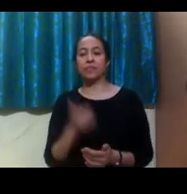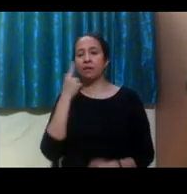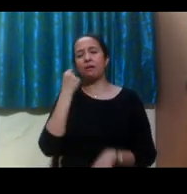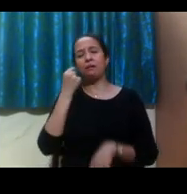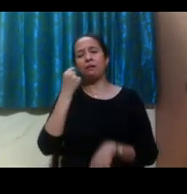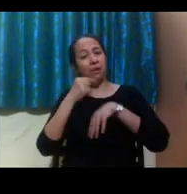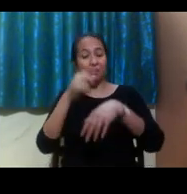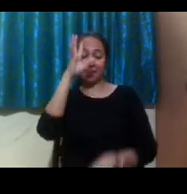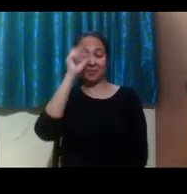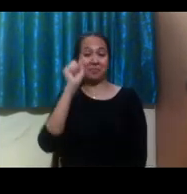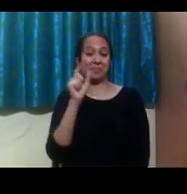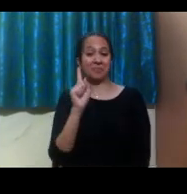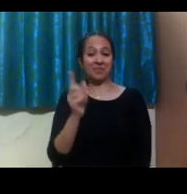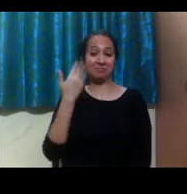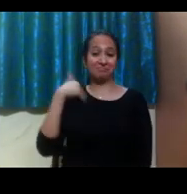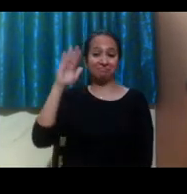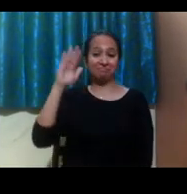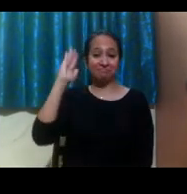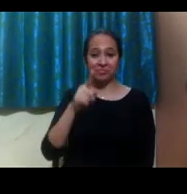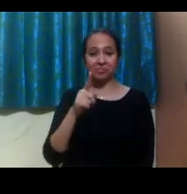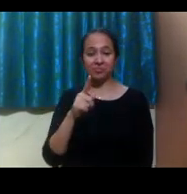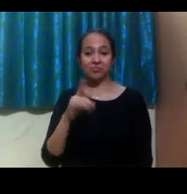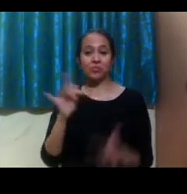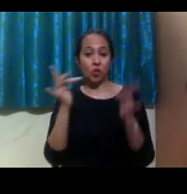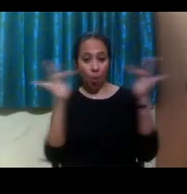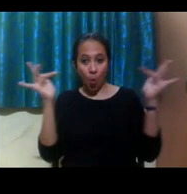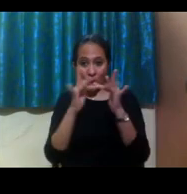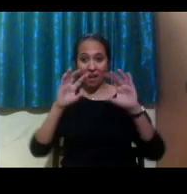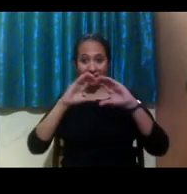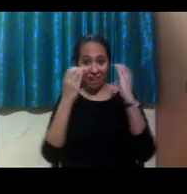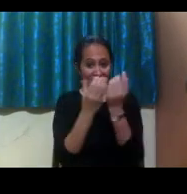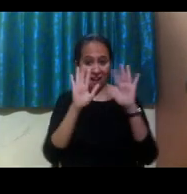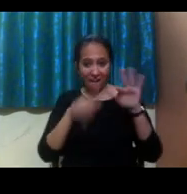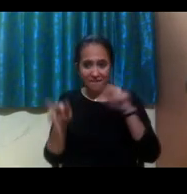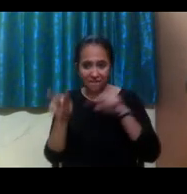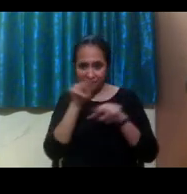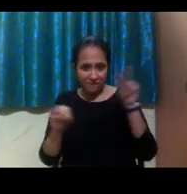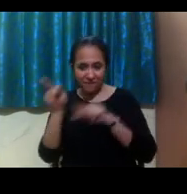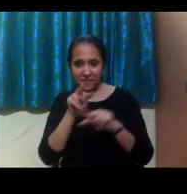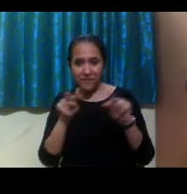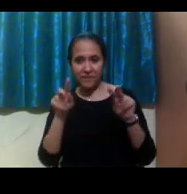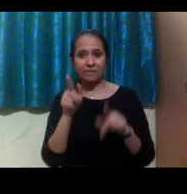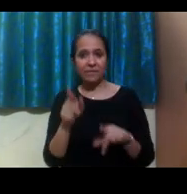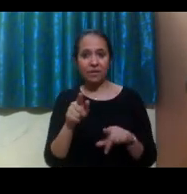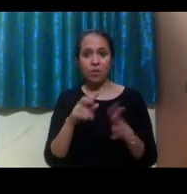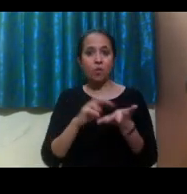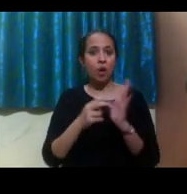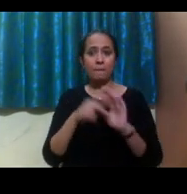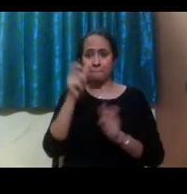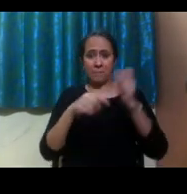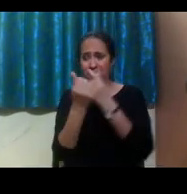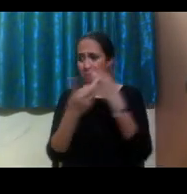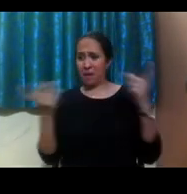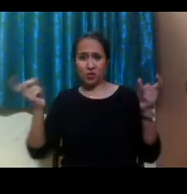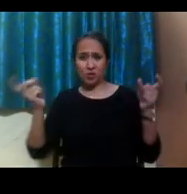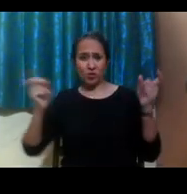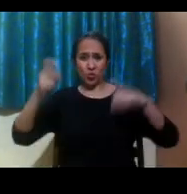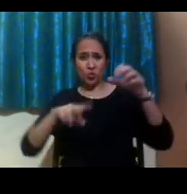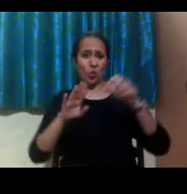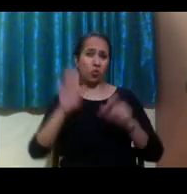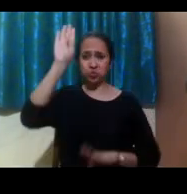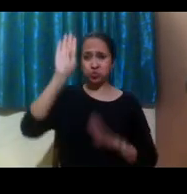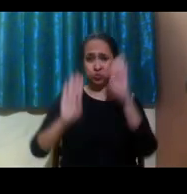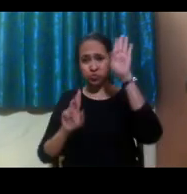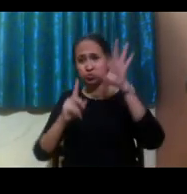remember during the, um, online classes, I would have trouble during office hours, because there were too many people asking questions